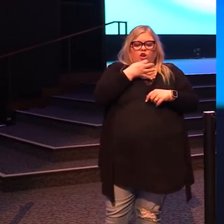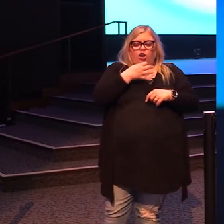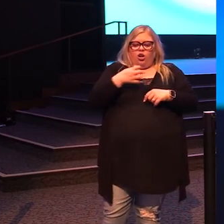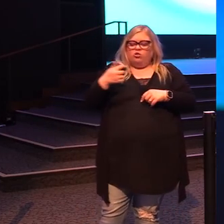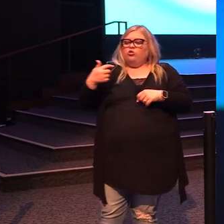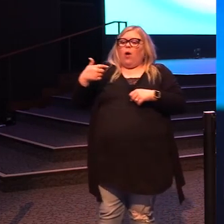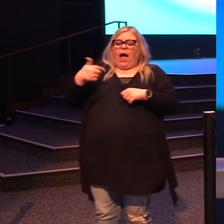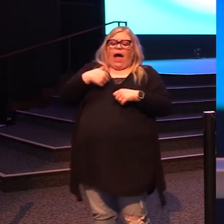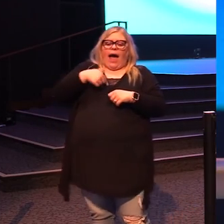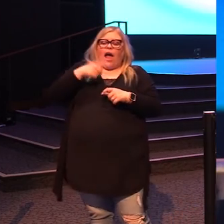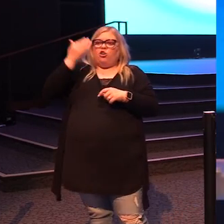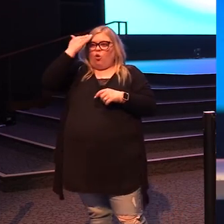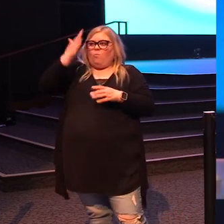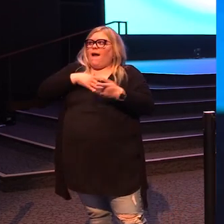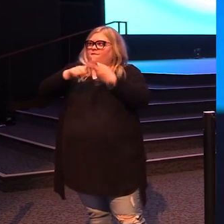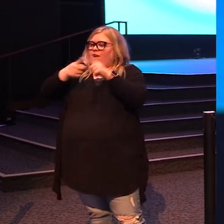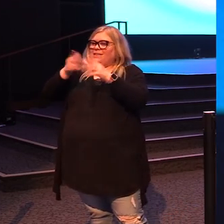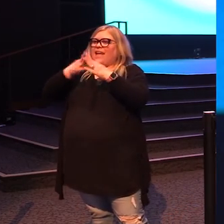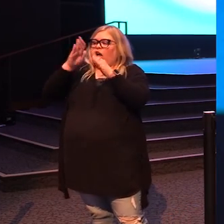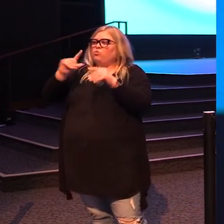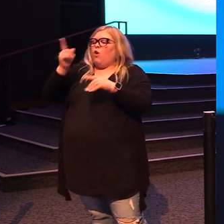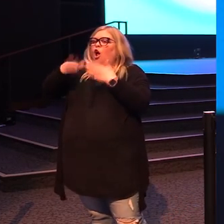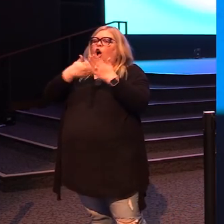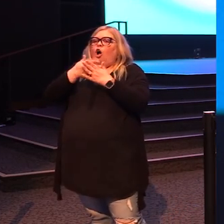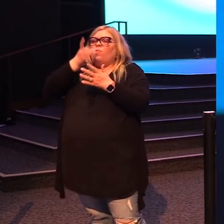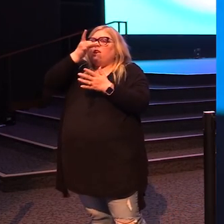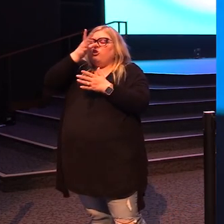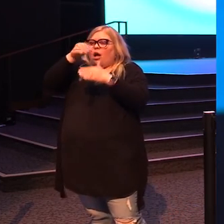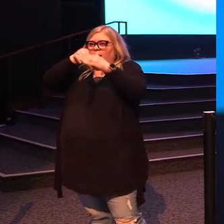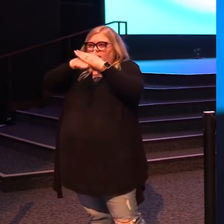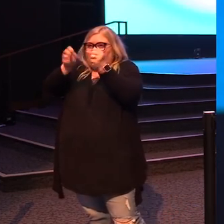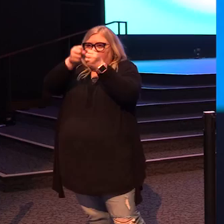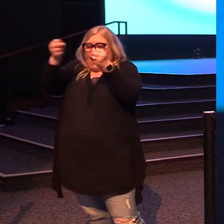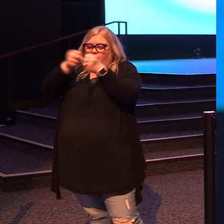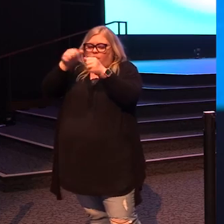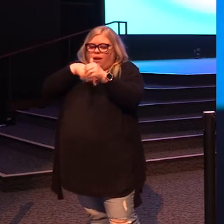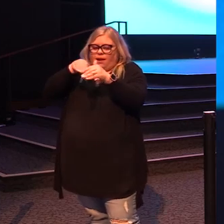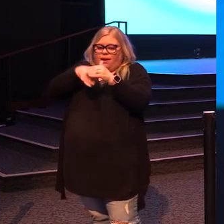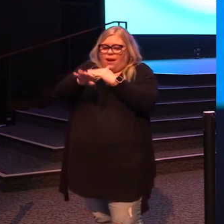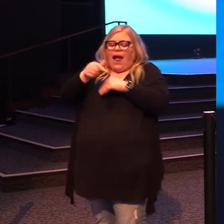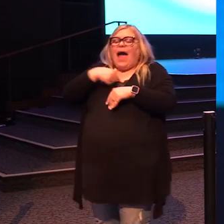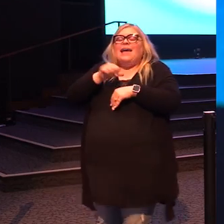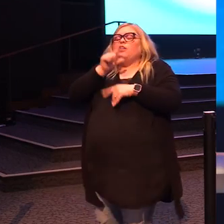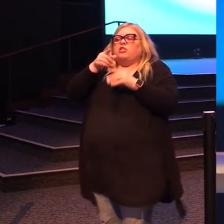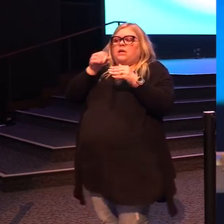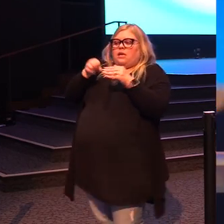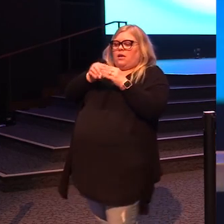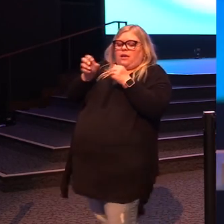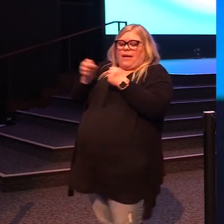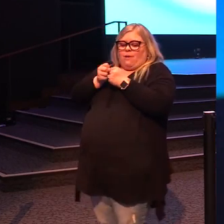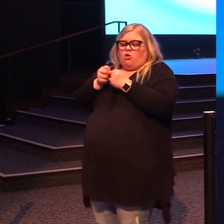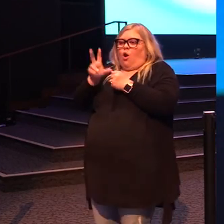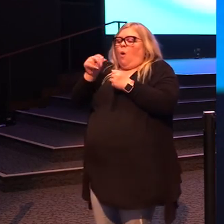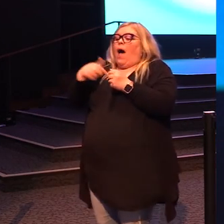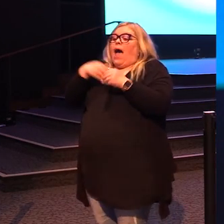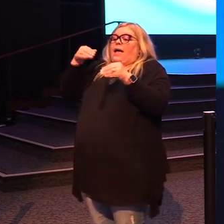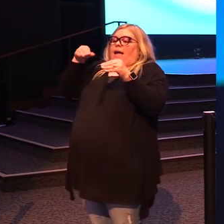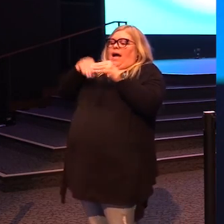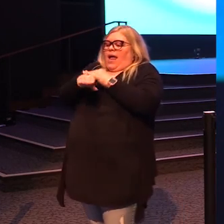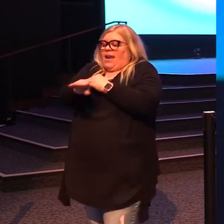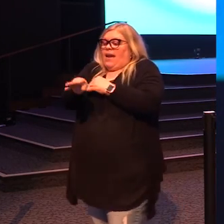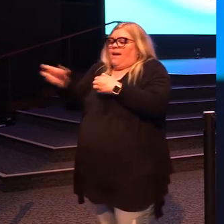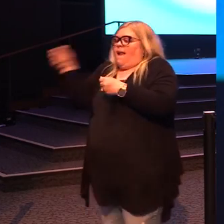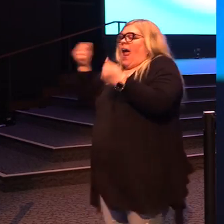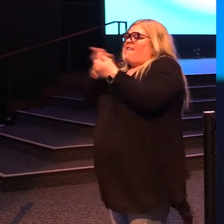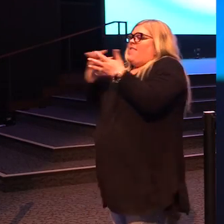where all the junk goes so I went to that cupboard. And I got in that cupboard and I didn't just get in the cupboard, I got in the cupboard and put everything on top